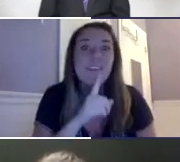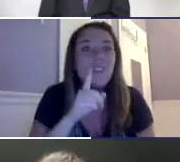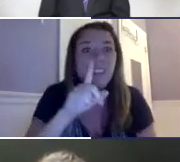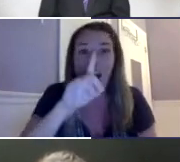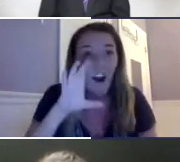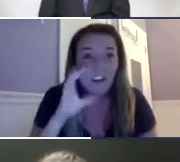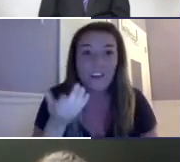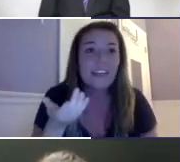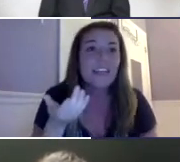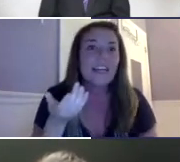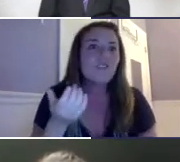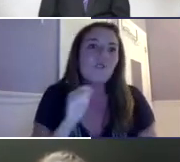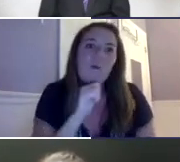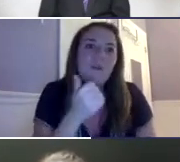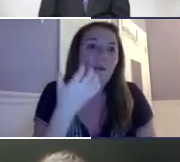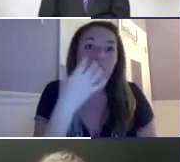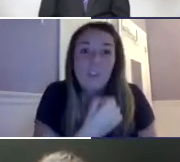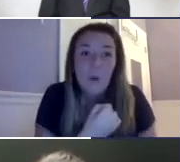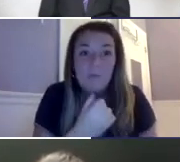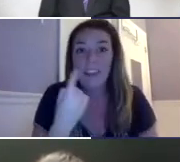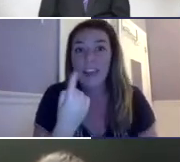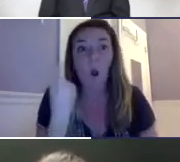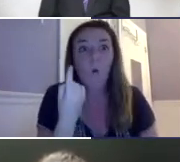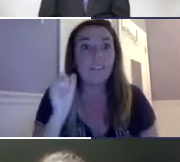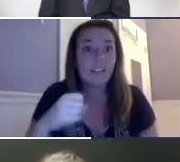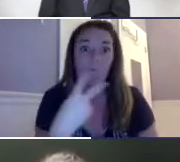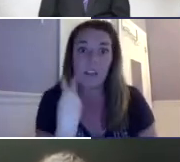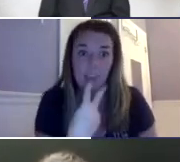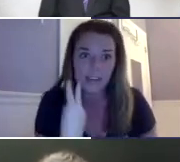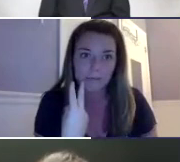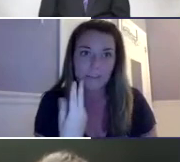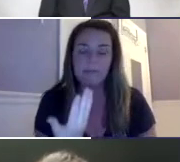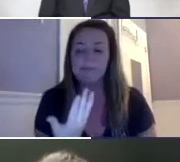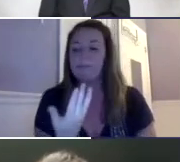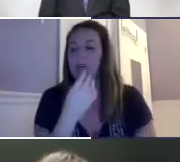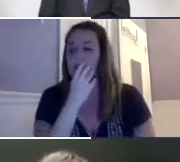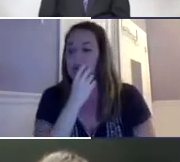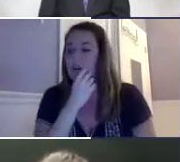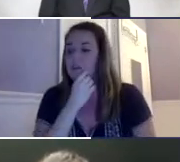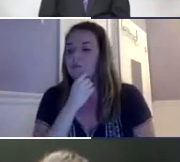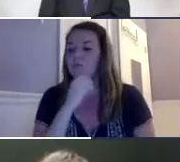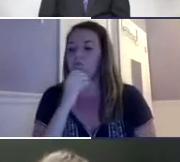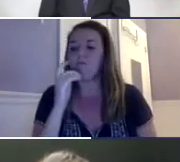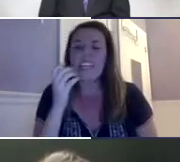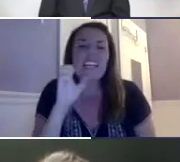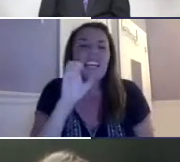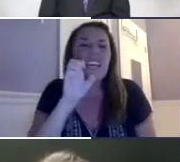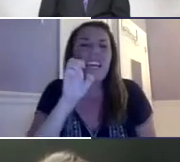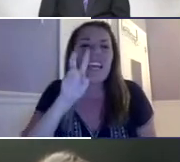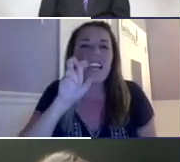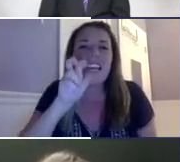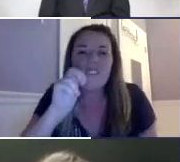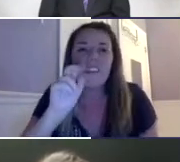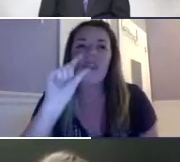of deaf people are effective lip readers, and so that's not 100%. So don't assume that a deaf person can automatically lip read or lip read effectively.